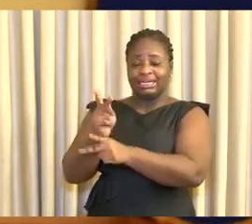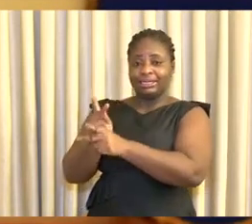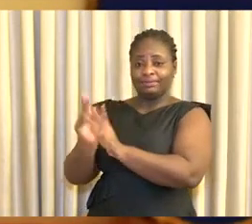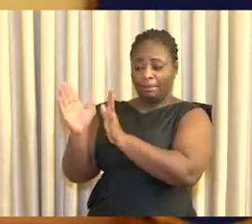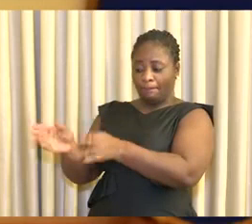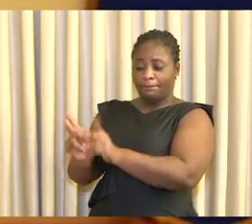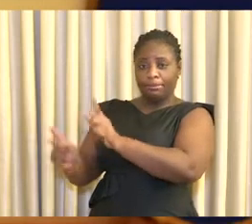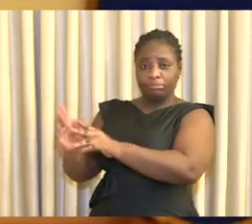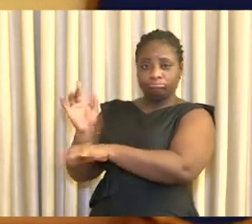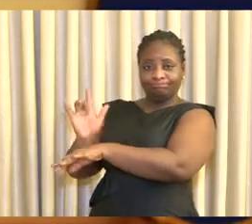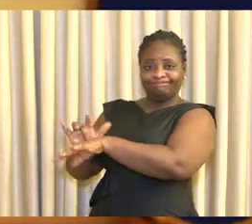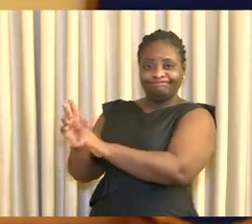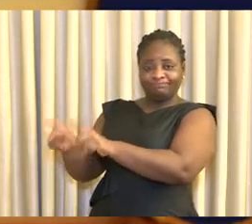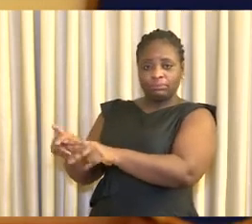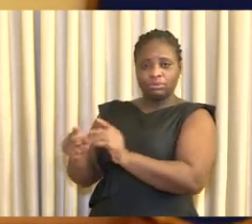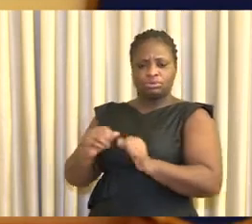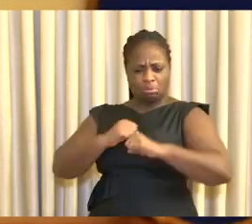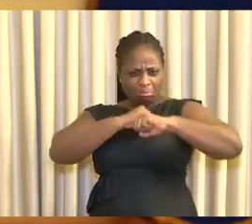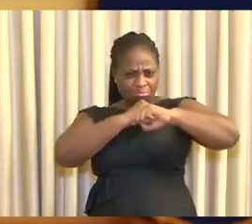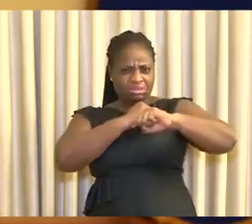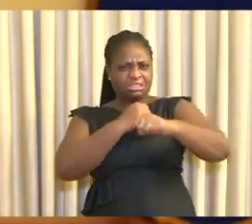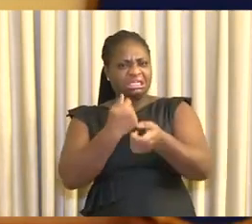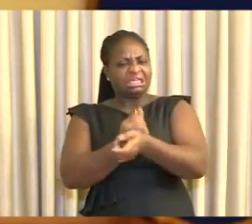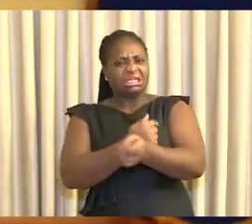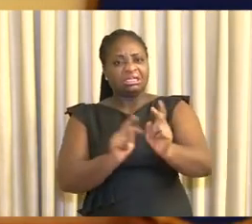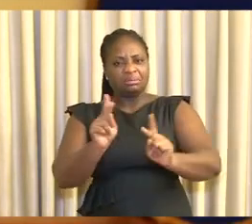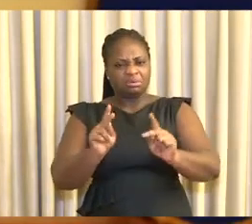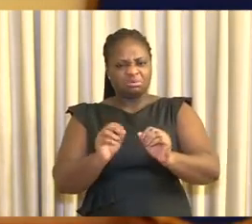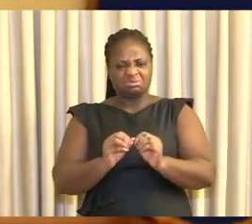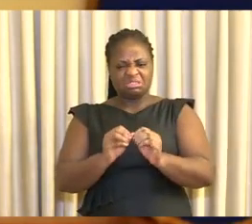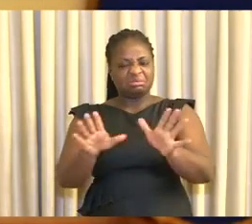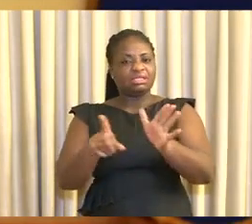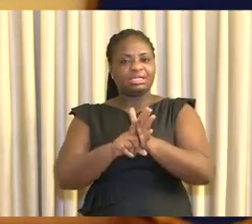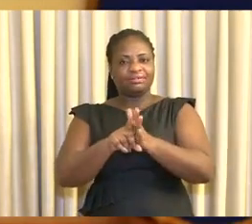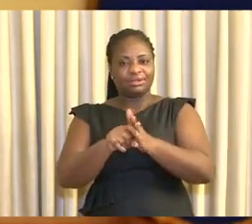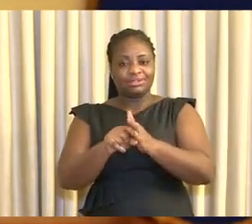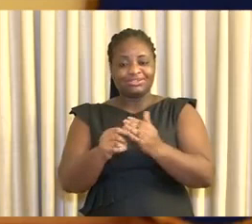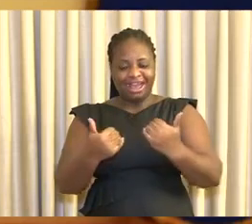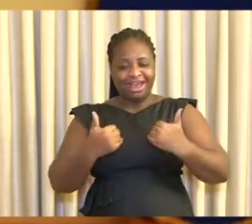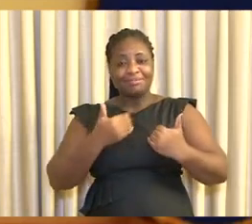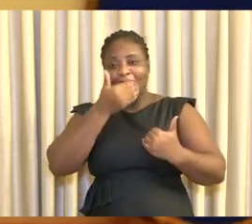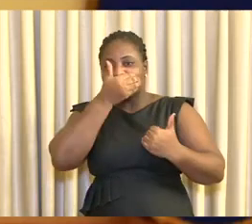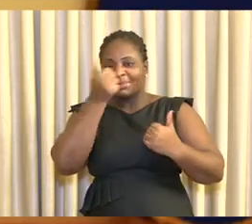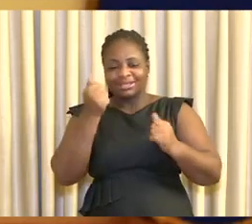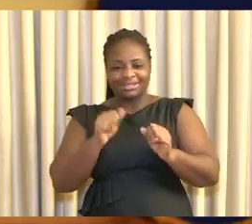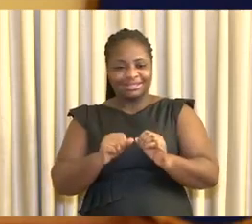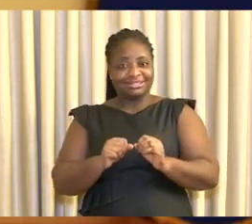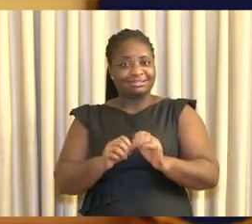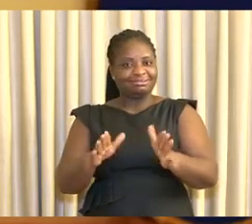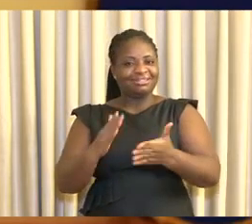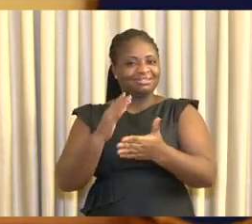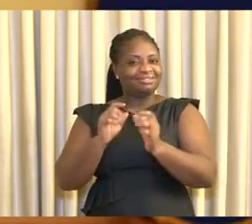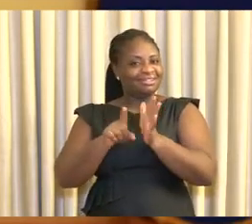persons, protect the population from further infections, and contain better the spread of the virus.